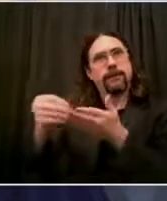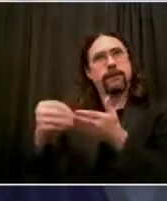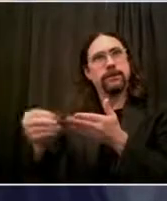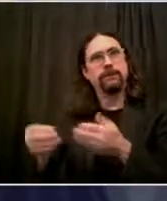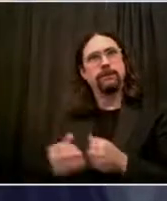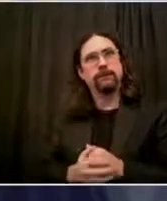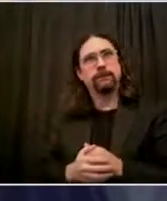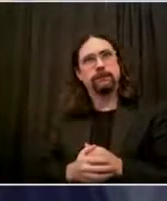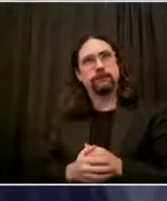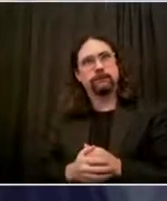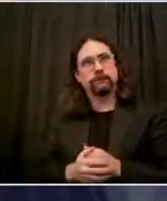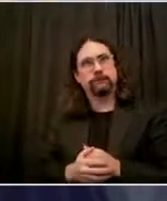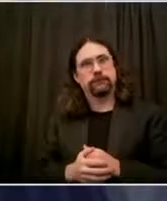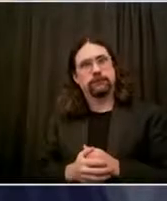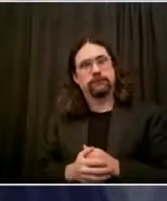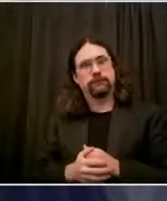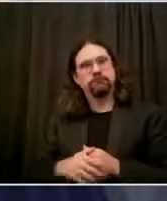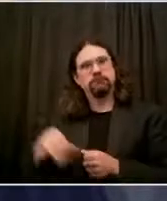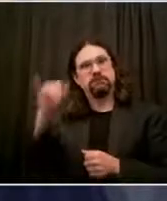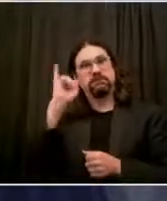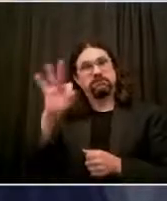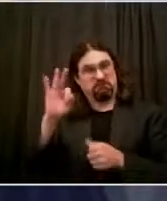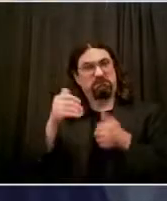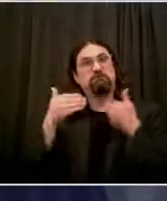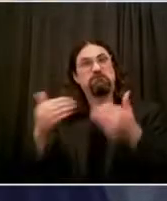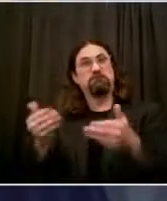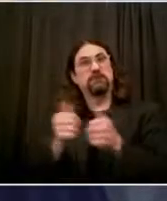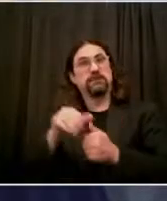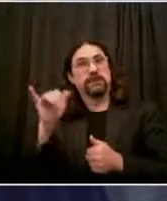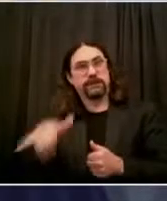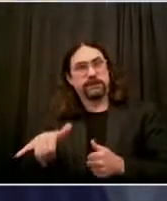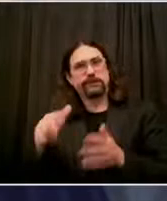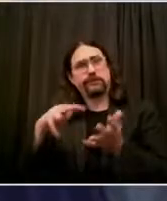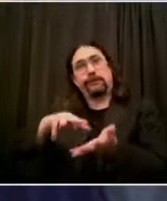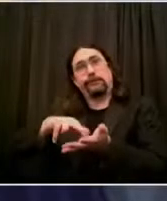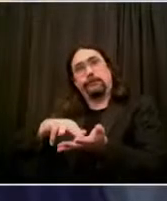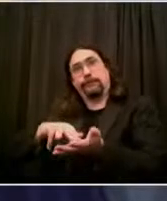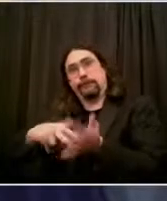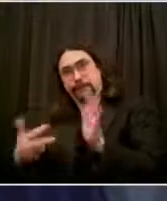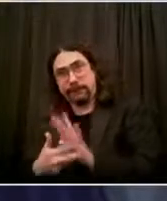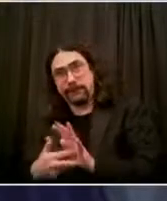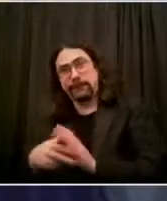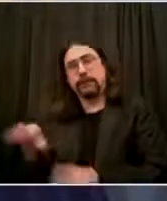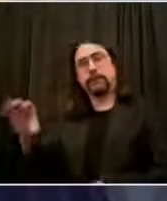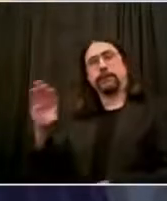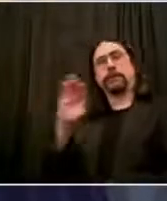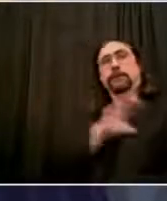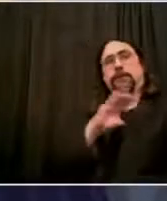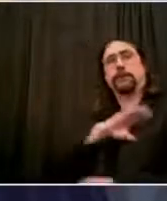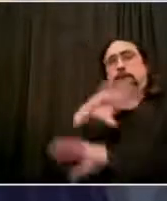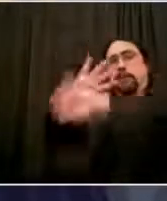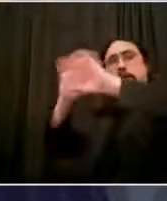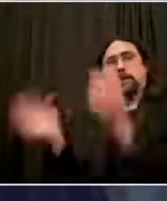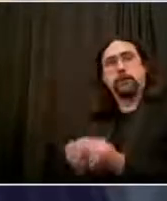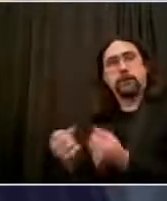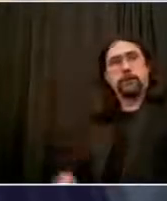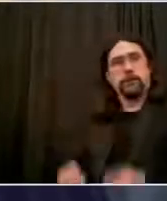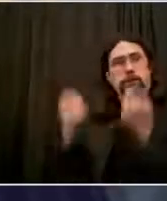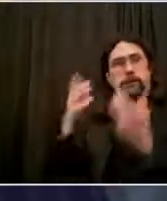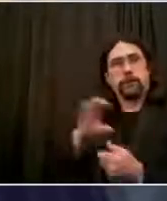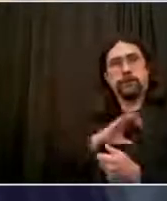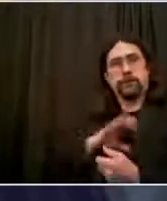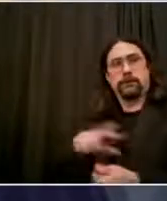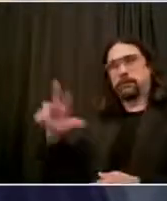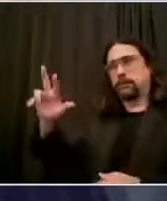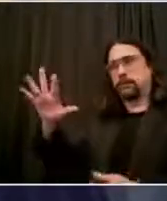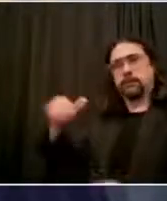Do you think that's something that you might look at as a possibility for cutbacks? Marsha, there's going to be a real